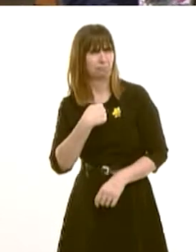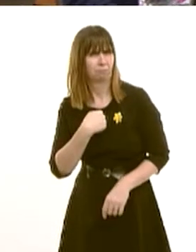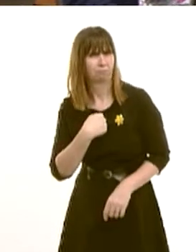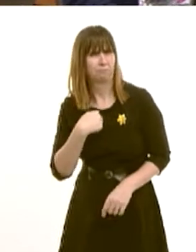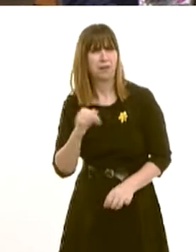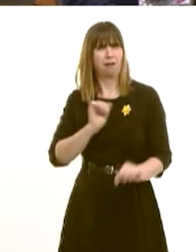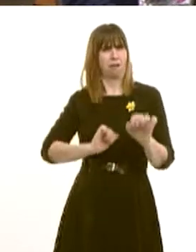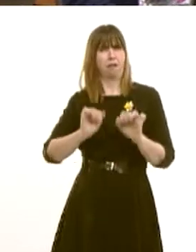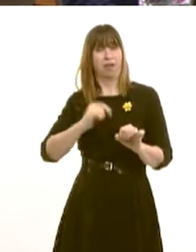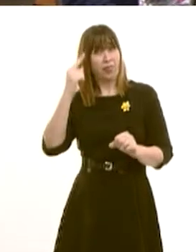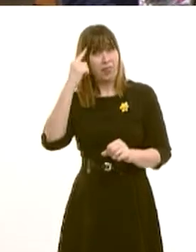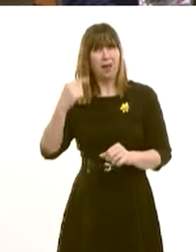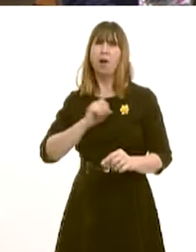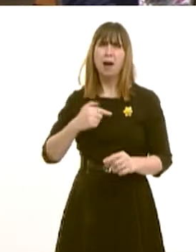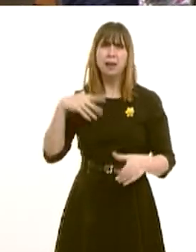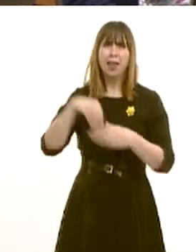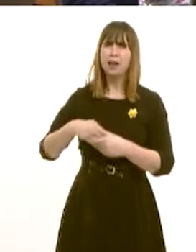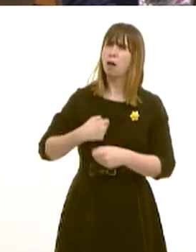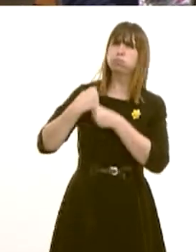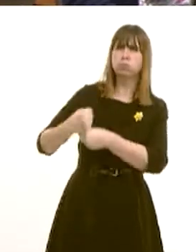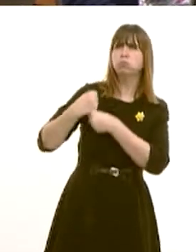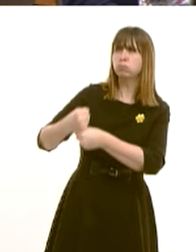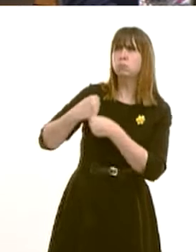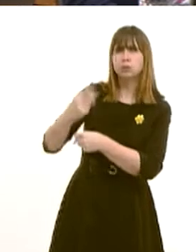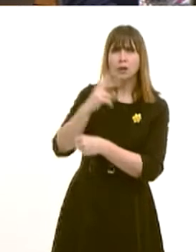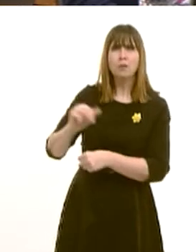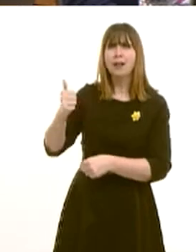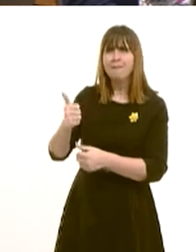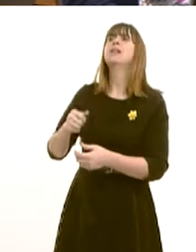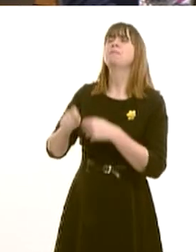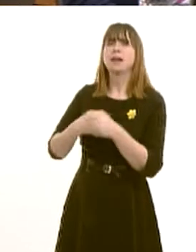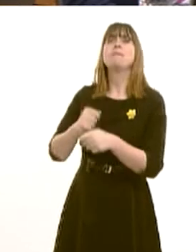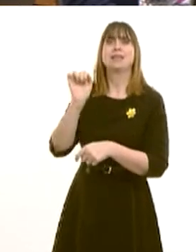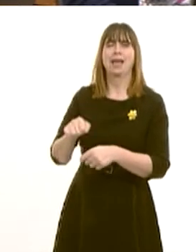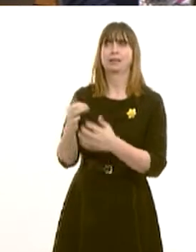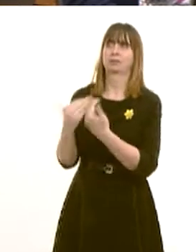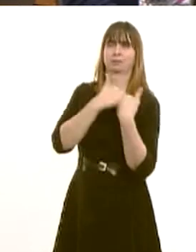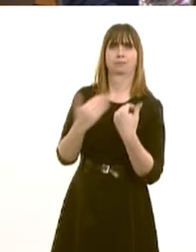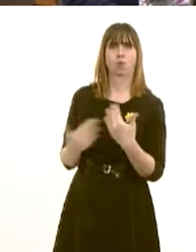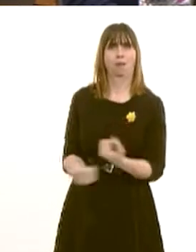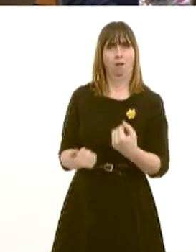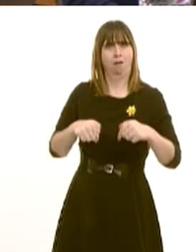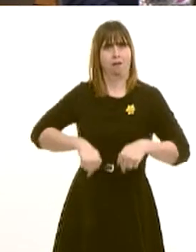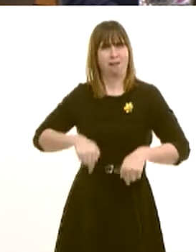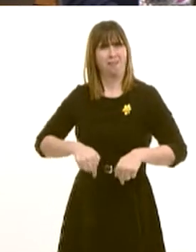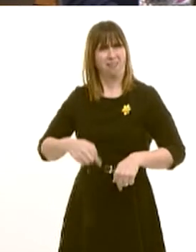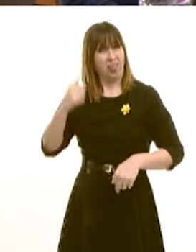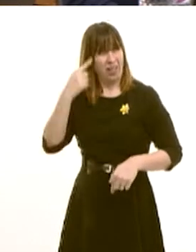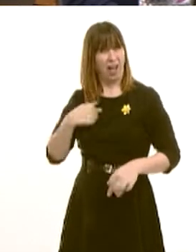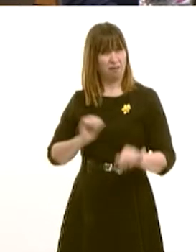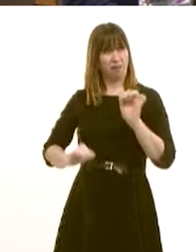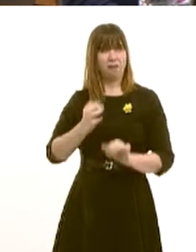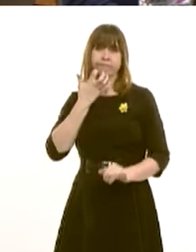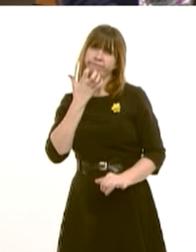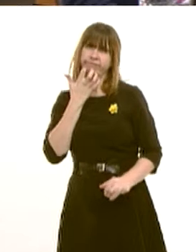reluctantly spending every day campaigning in favour of a yes vote. And indeed that it was Welsh